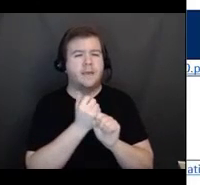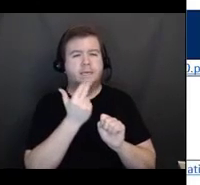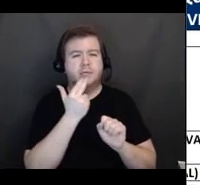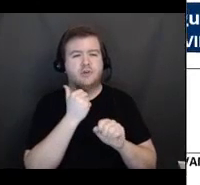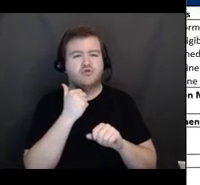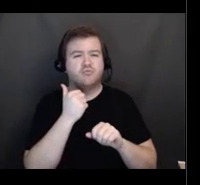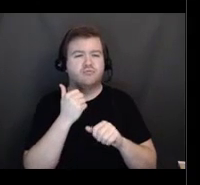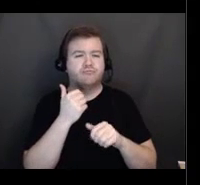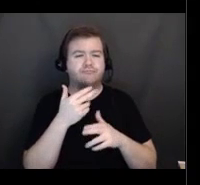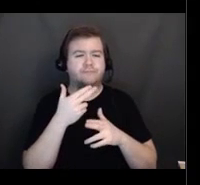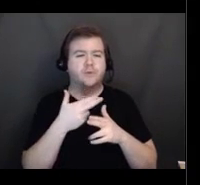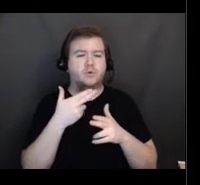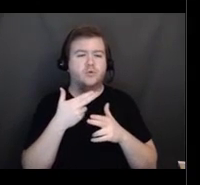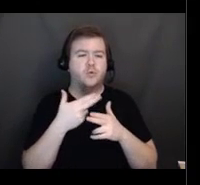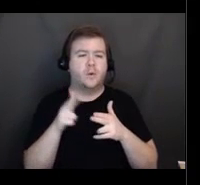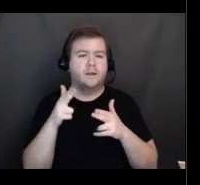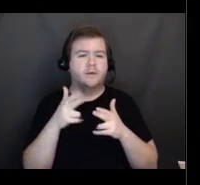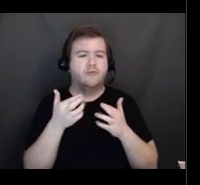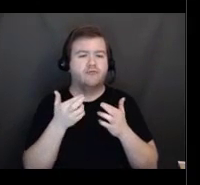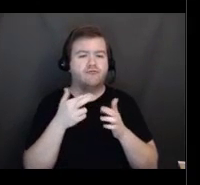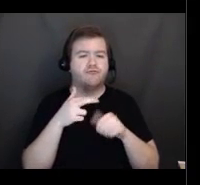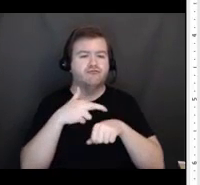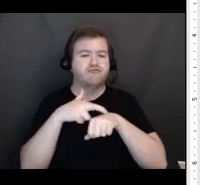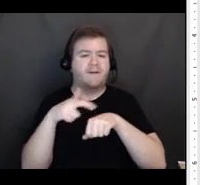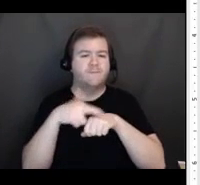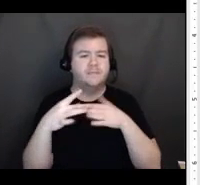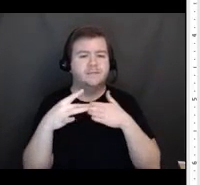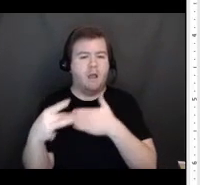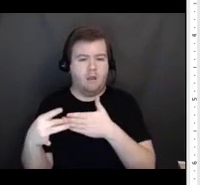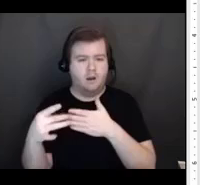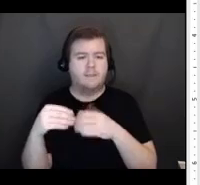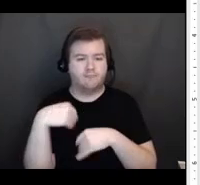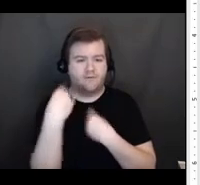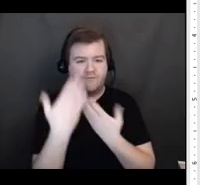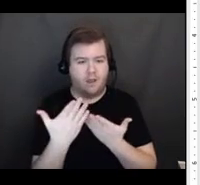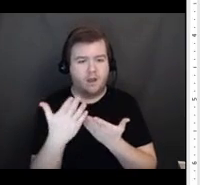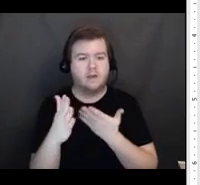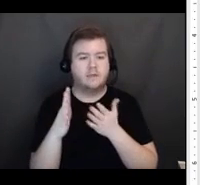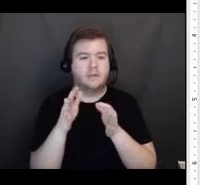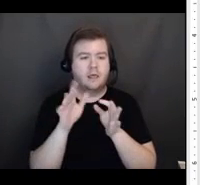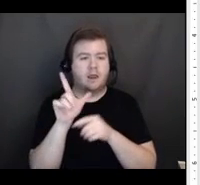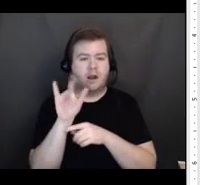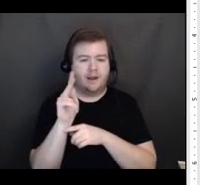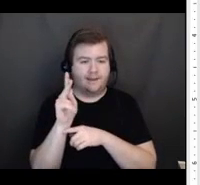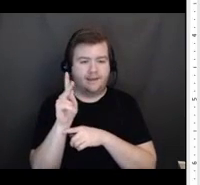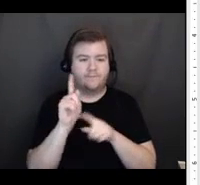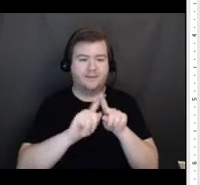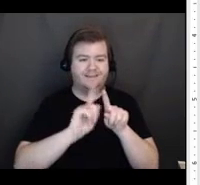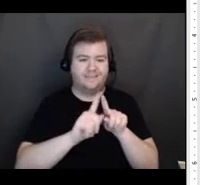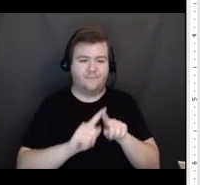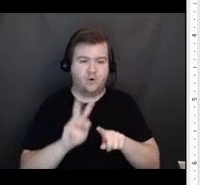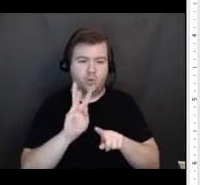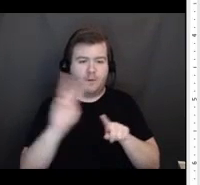guide that provides the links to the different websites.